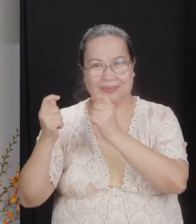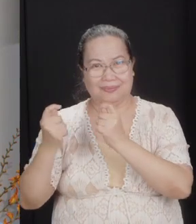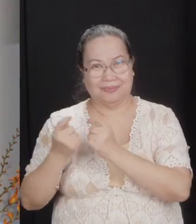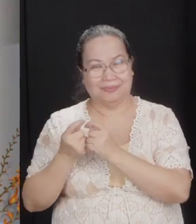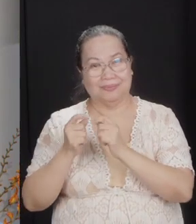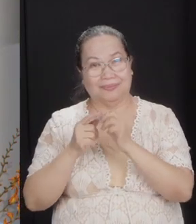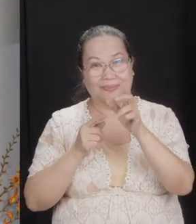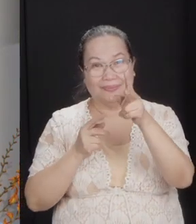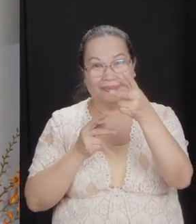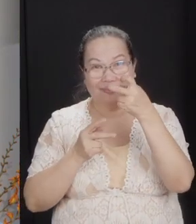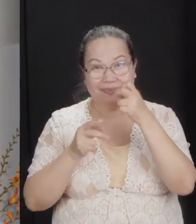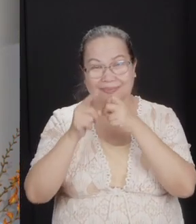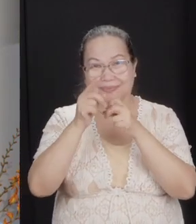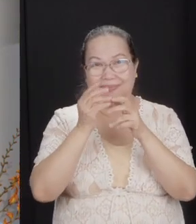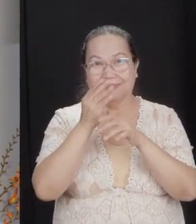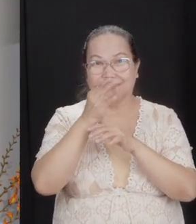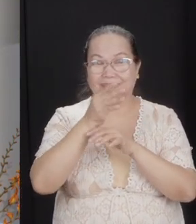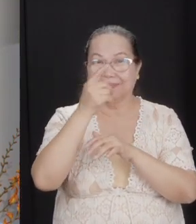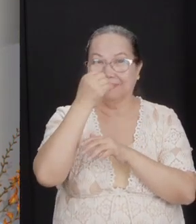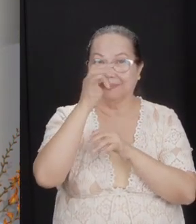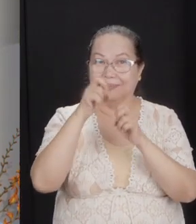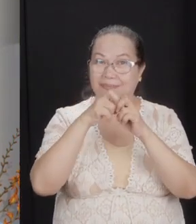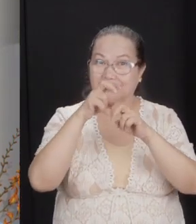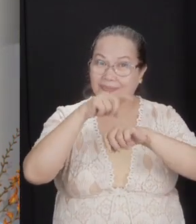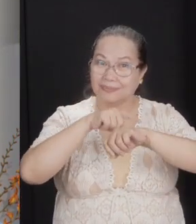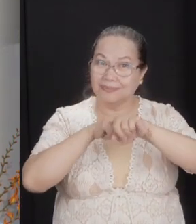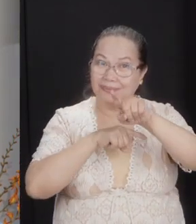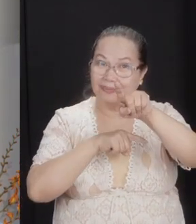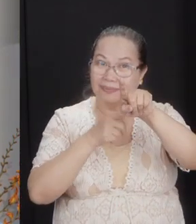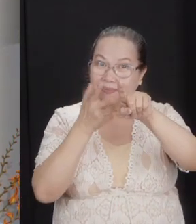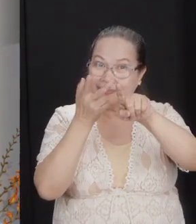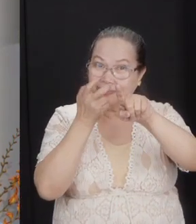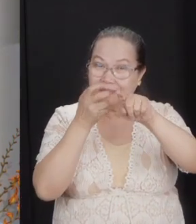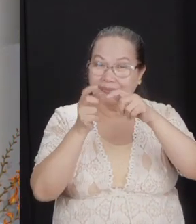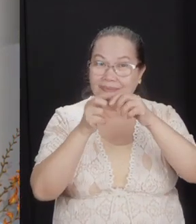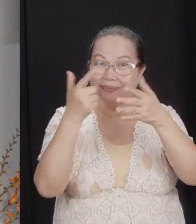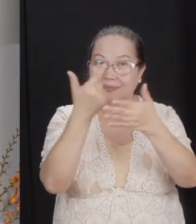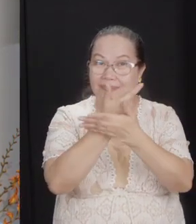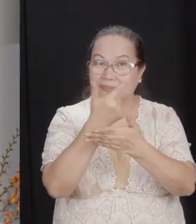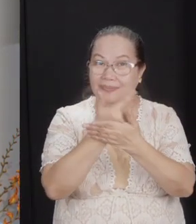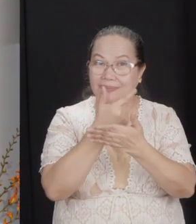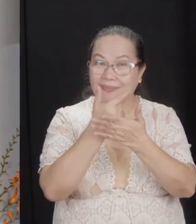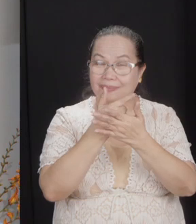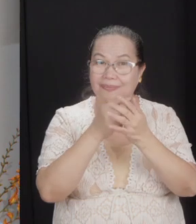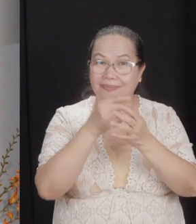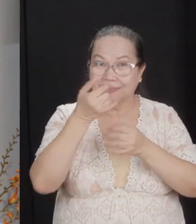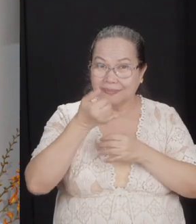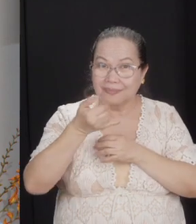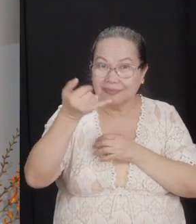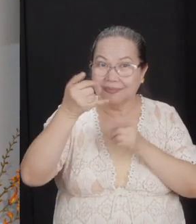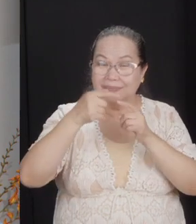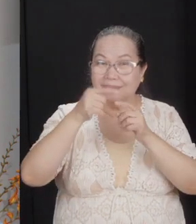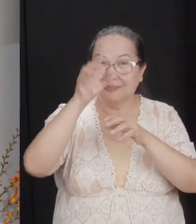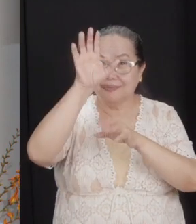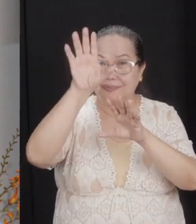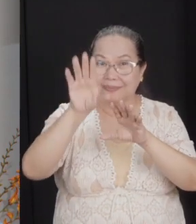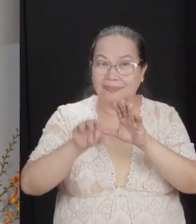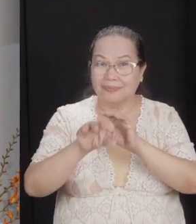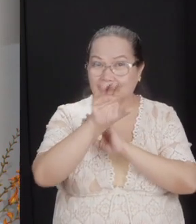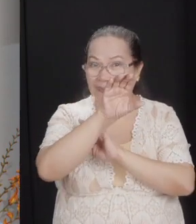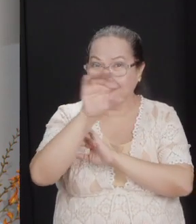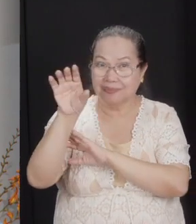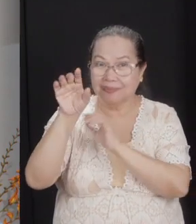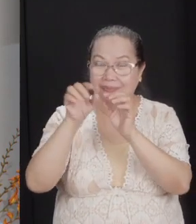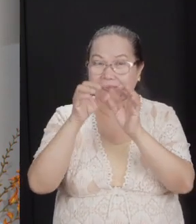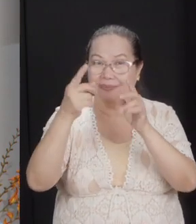once, you're in greater danger because every time you hear the gospel and you're invited to the cross and you reject it,